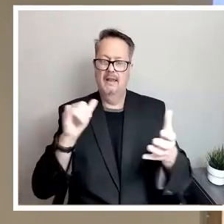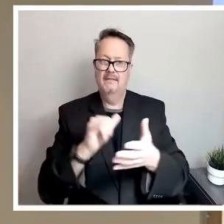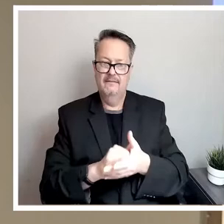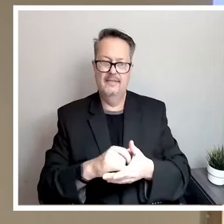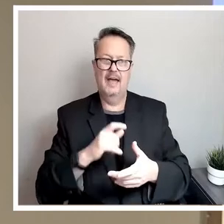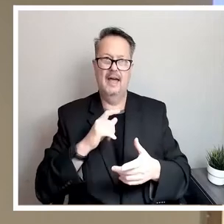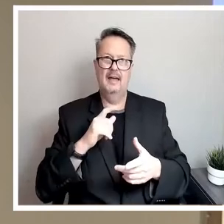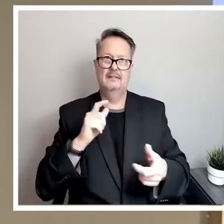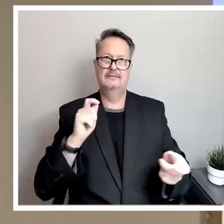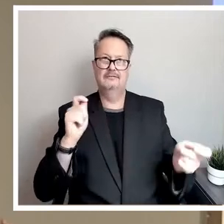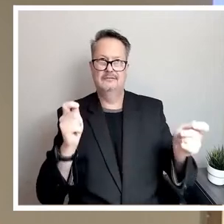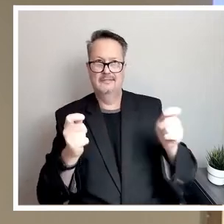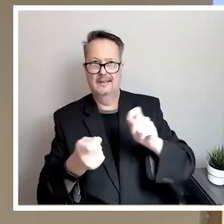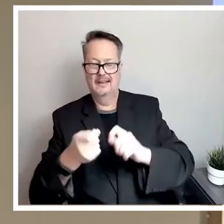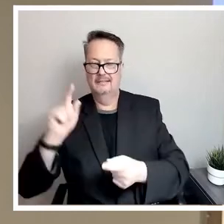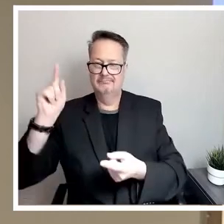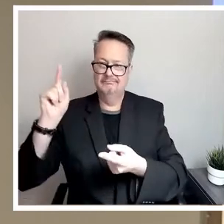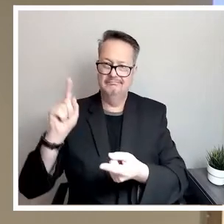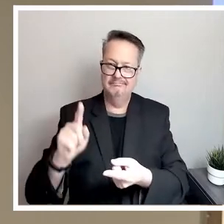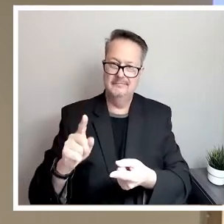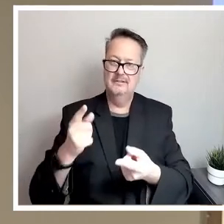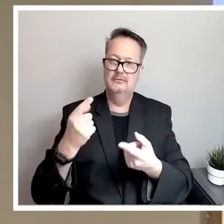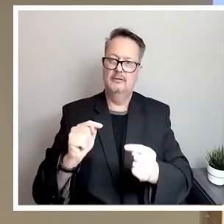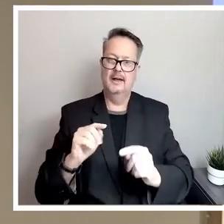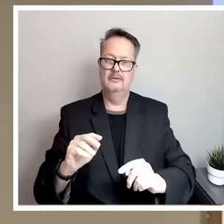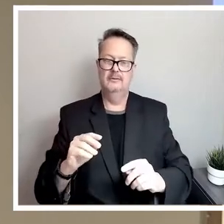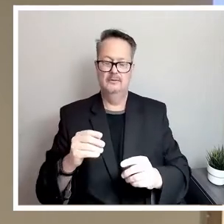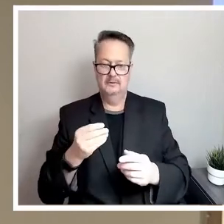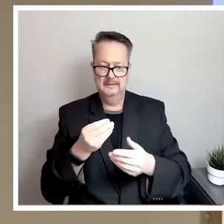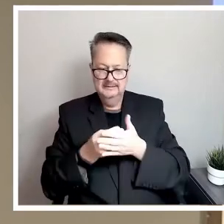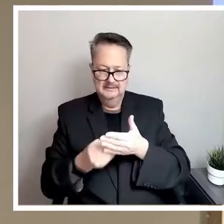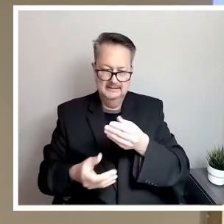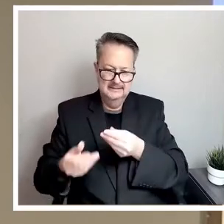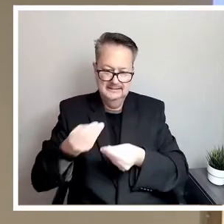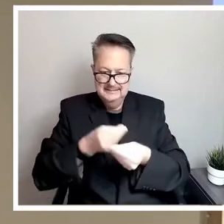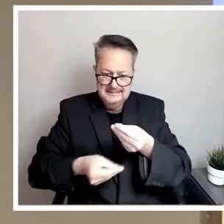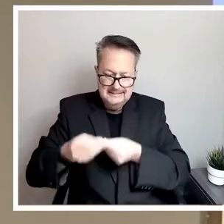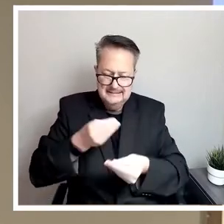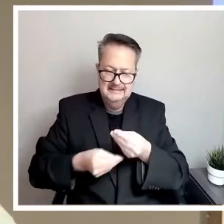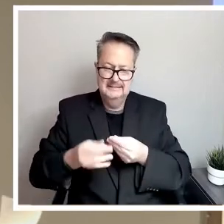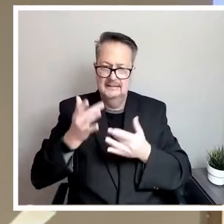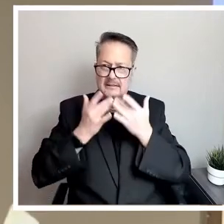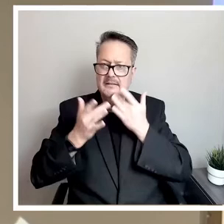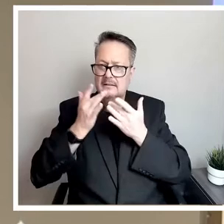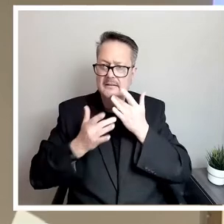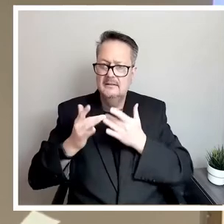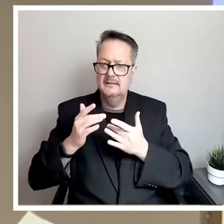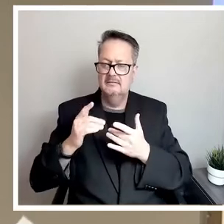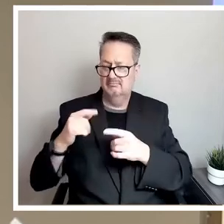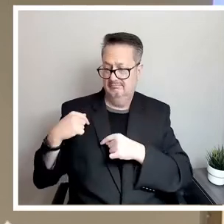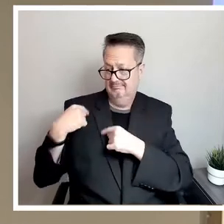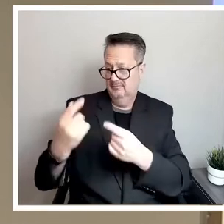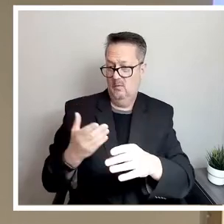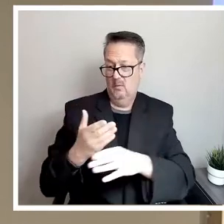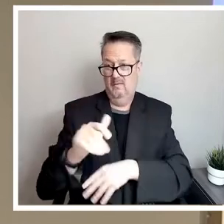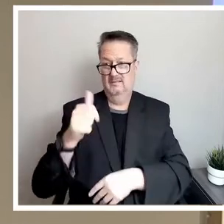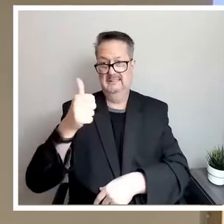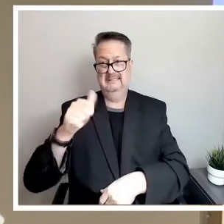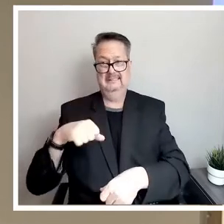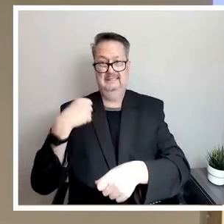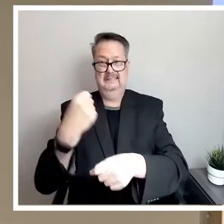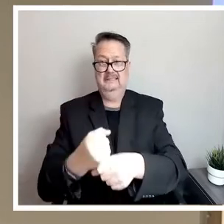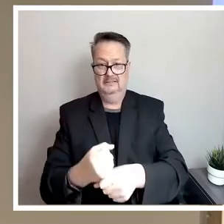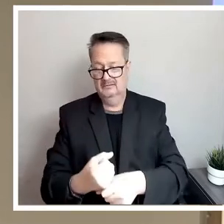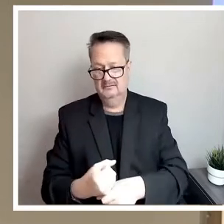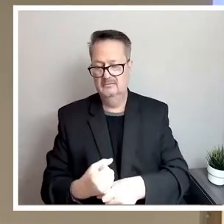because trying to make our financials work and do all our part over the last, really, decade that we've been